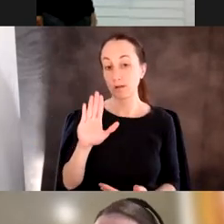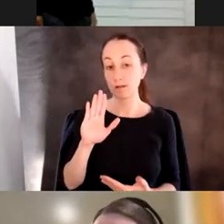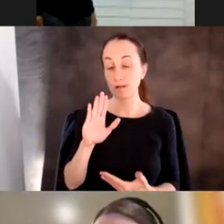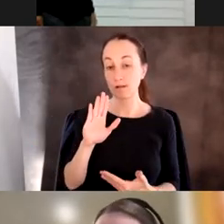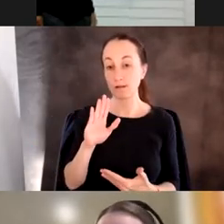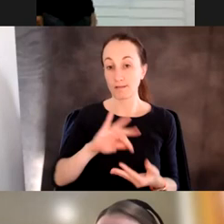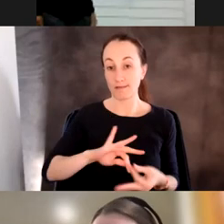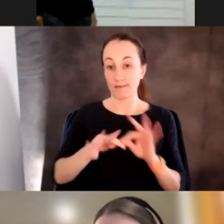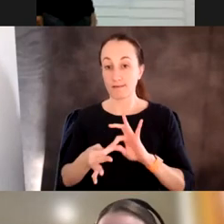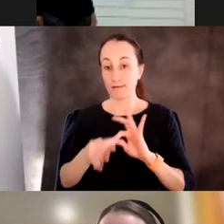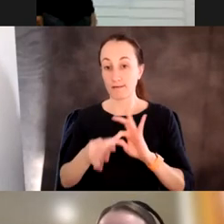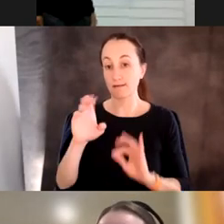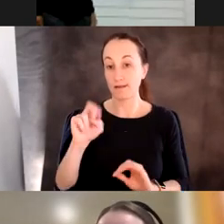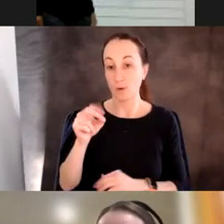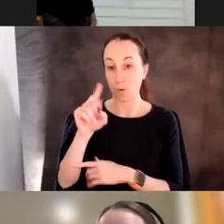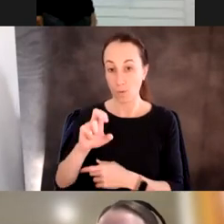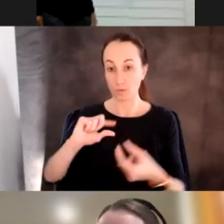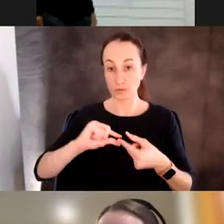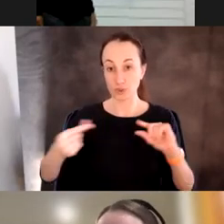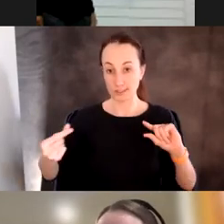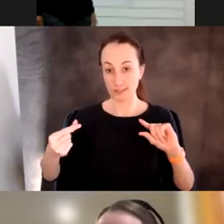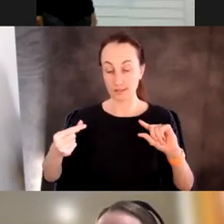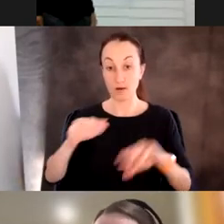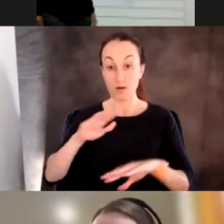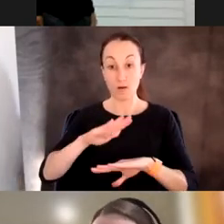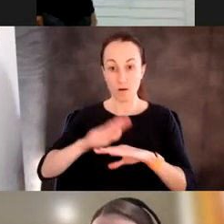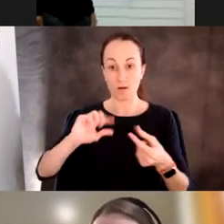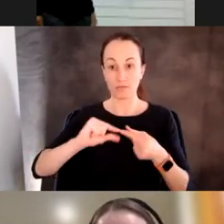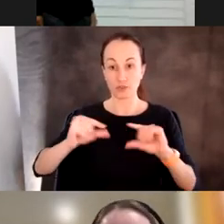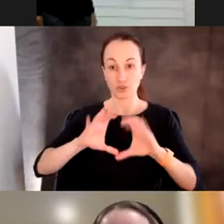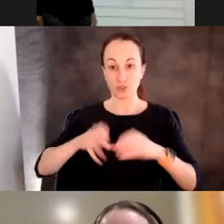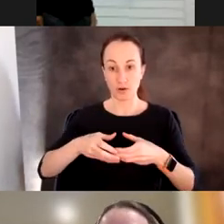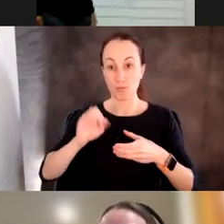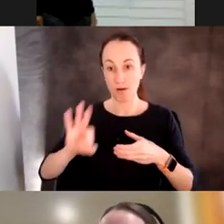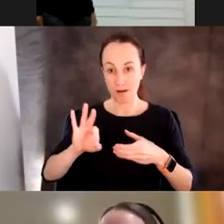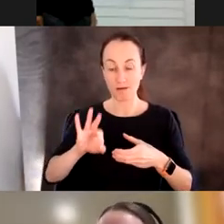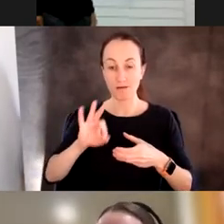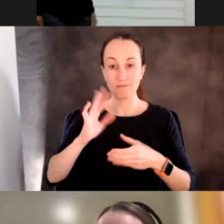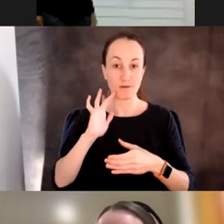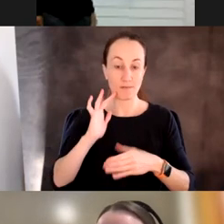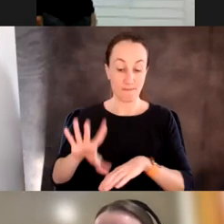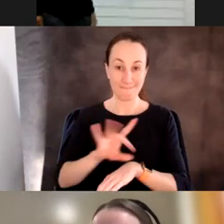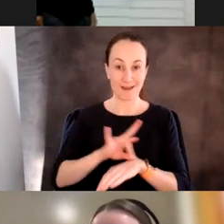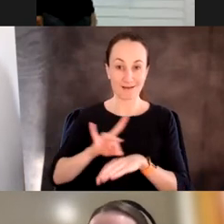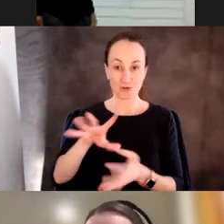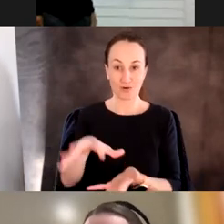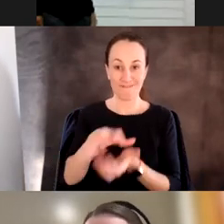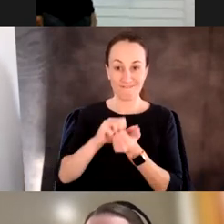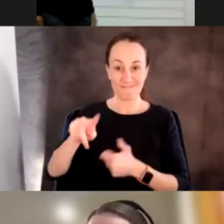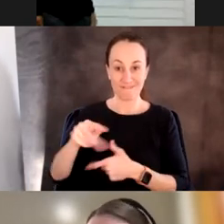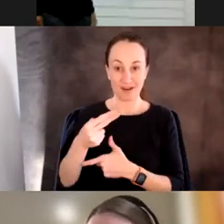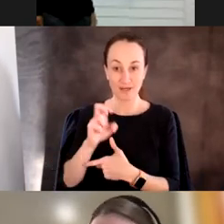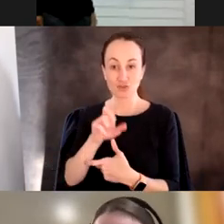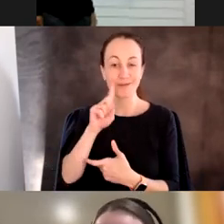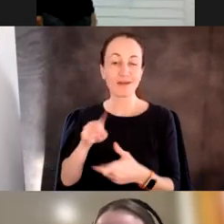gene that you want to evolve, the protein, on the genome of a bacteriophage. And this allows you to get that